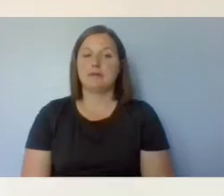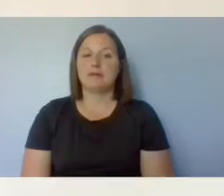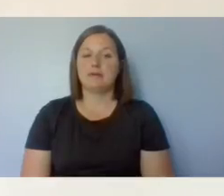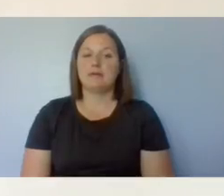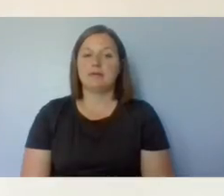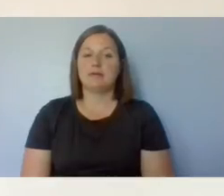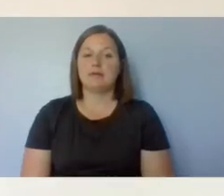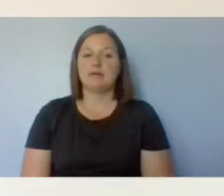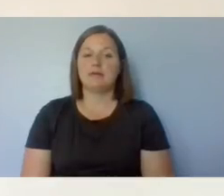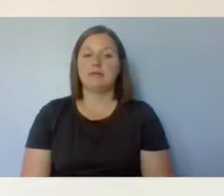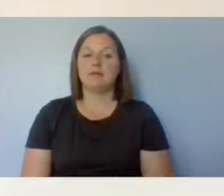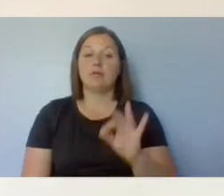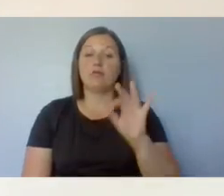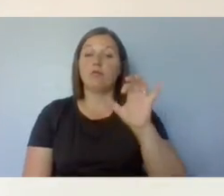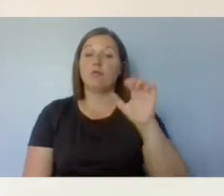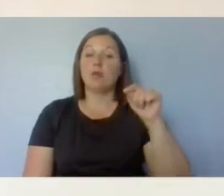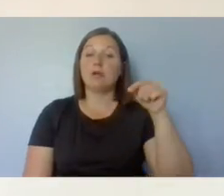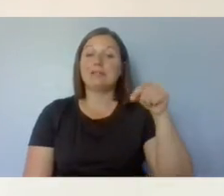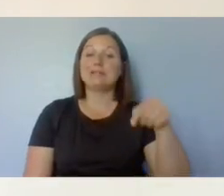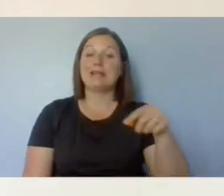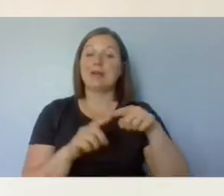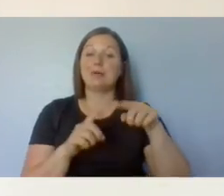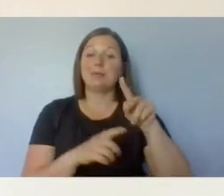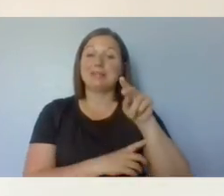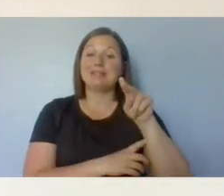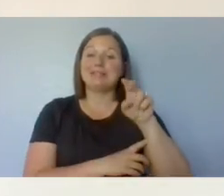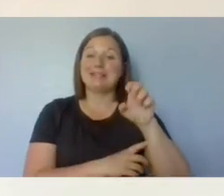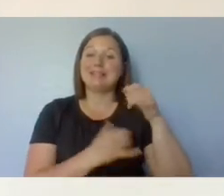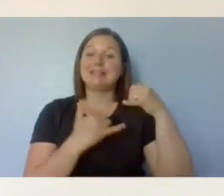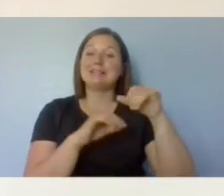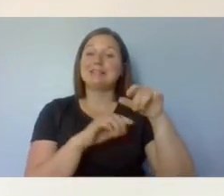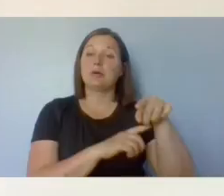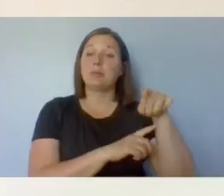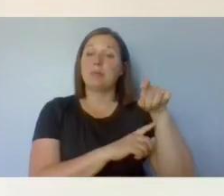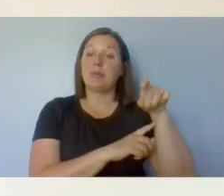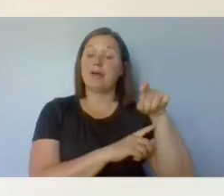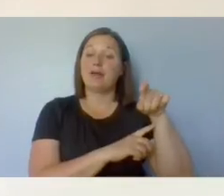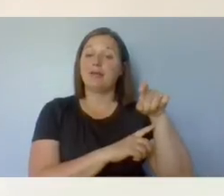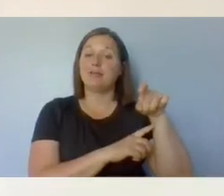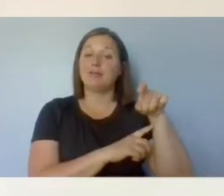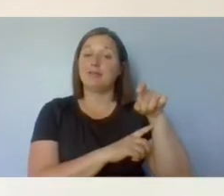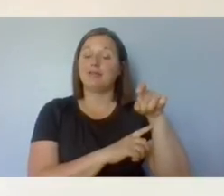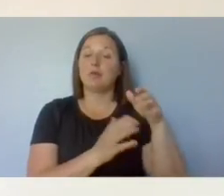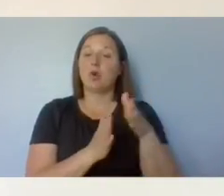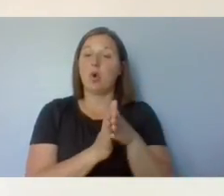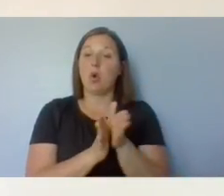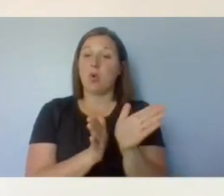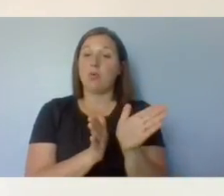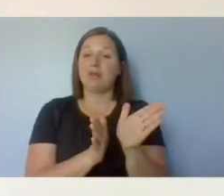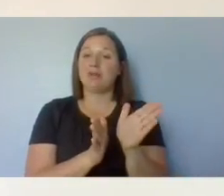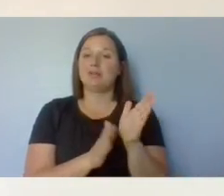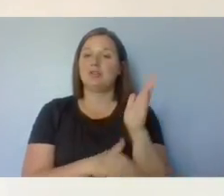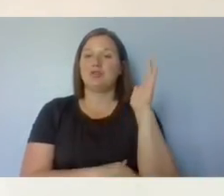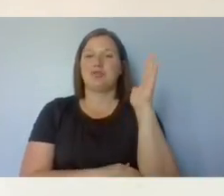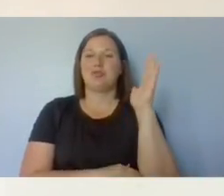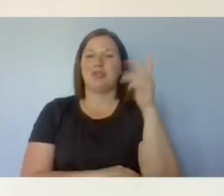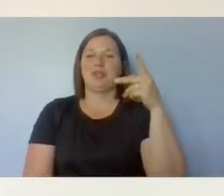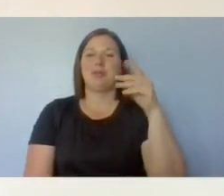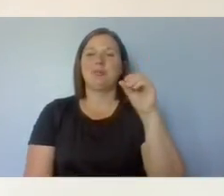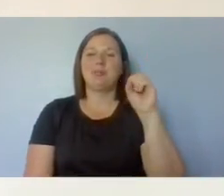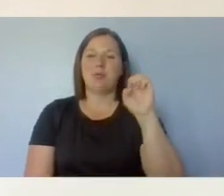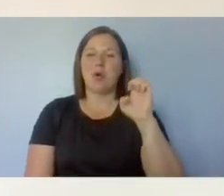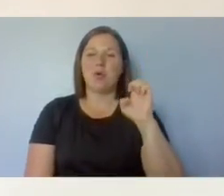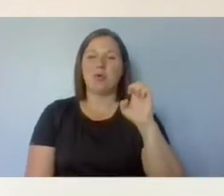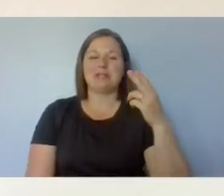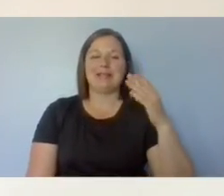Set the foot back down, but keep the knee bent. Open the leg. Tree pose. Heel of the open